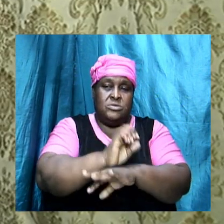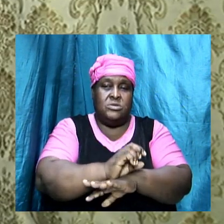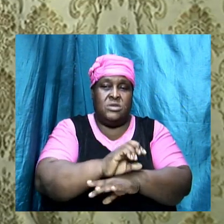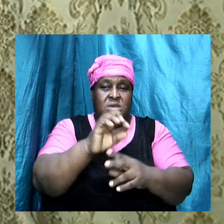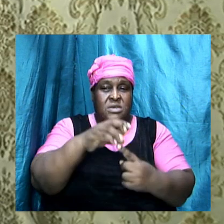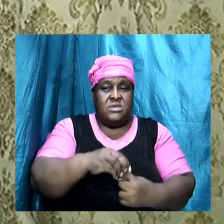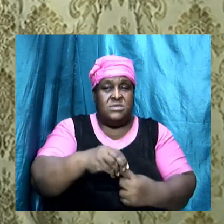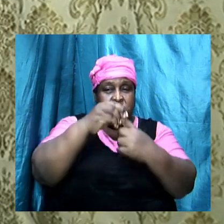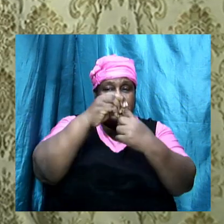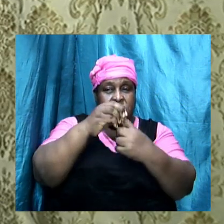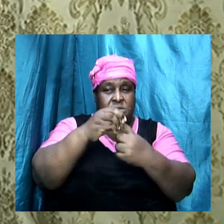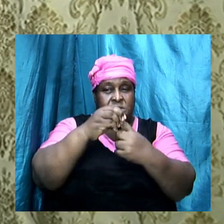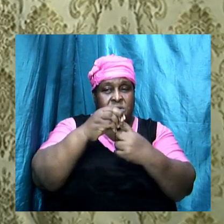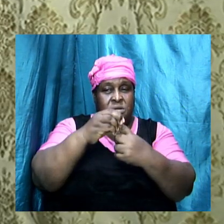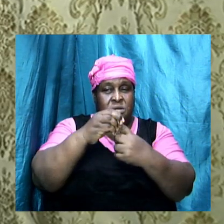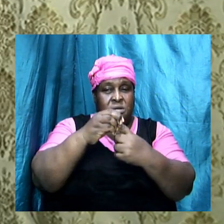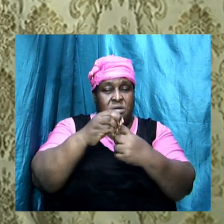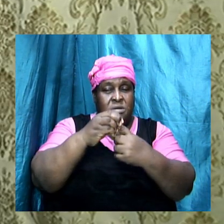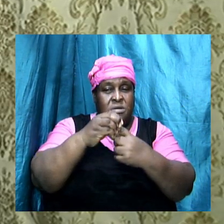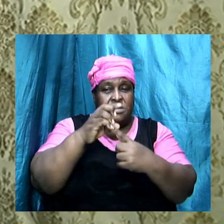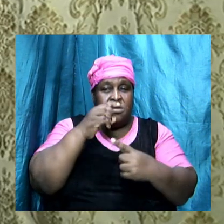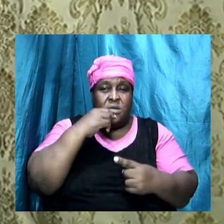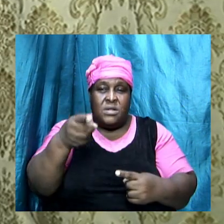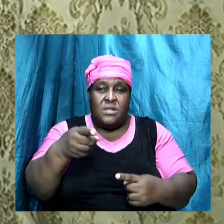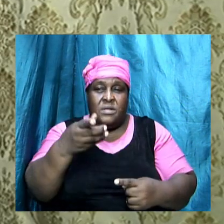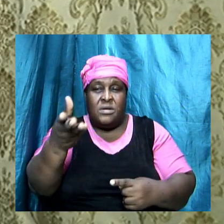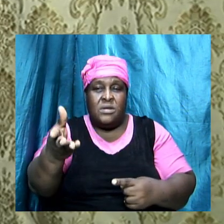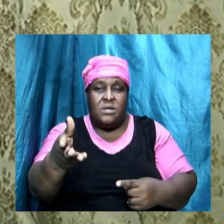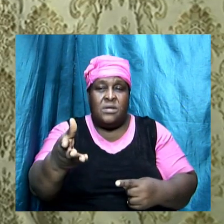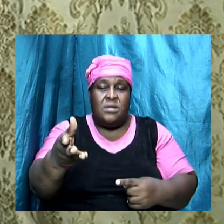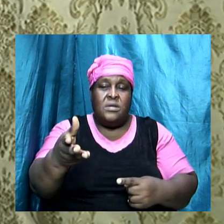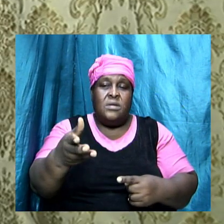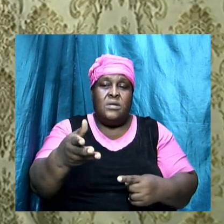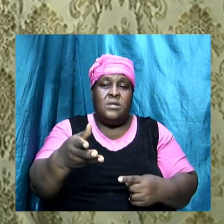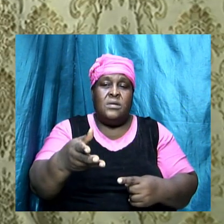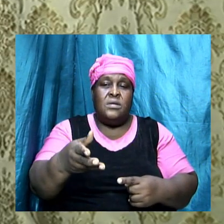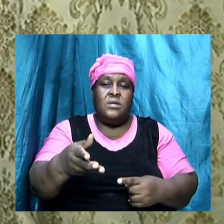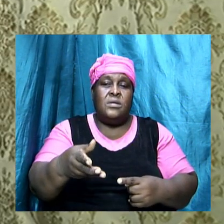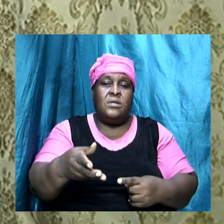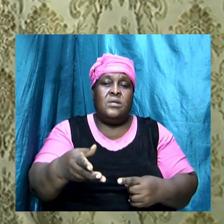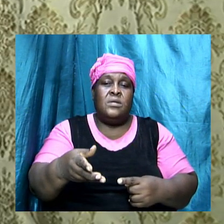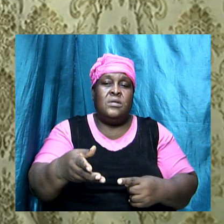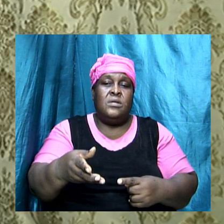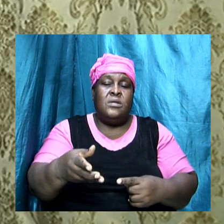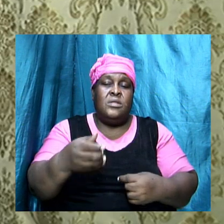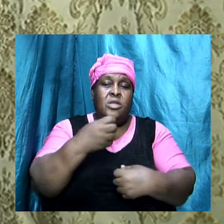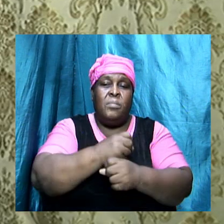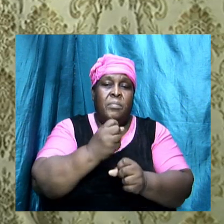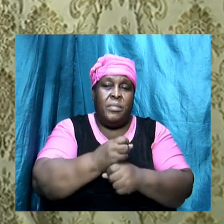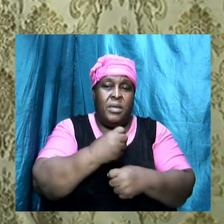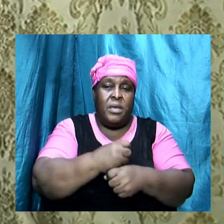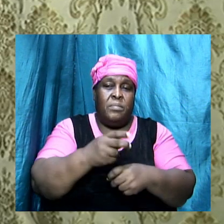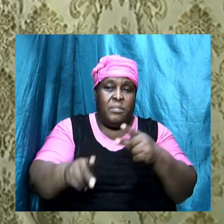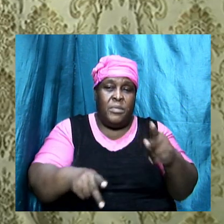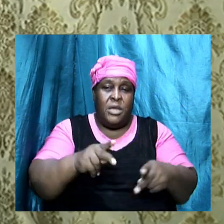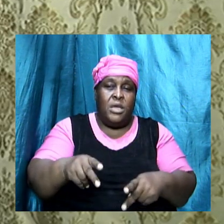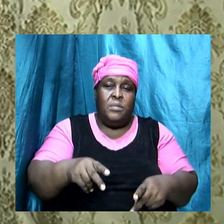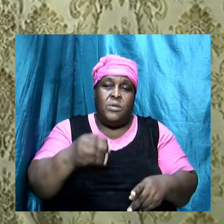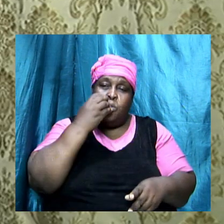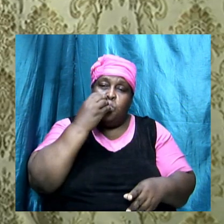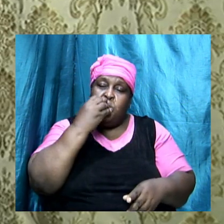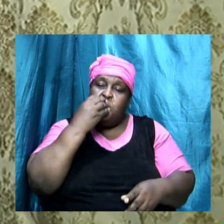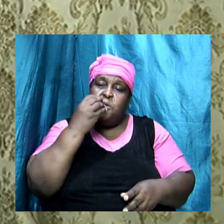charged them with having seduced people into eating meats offered to